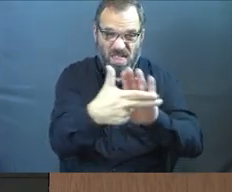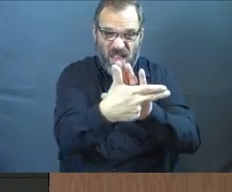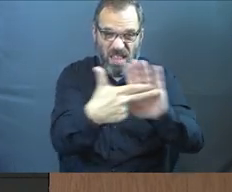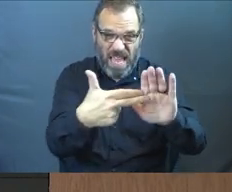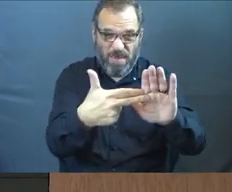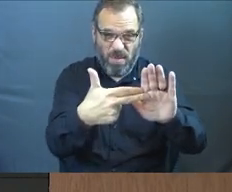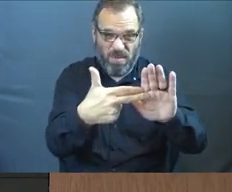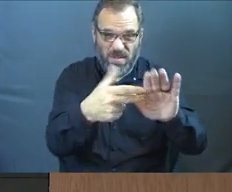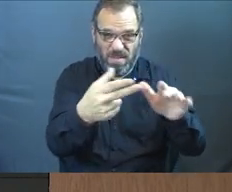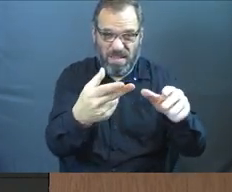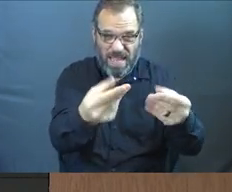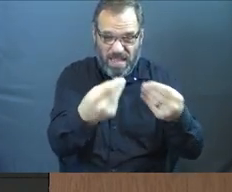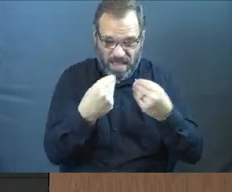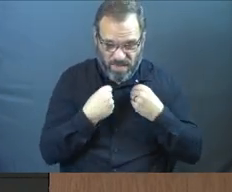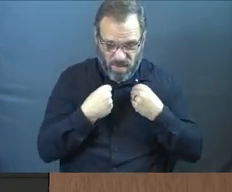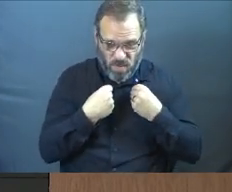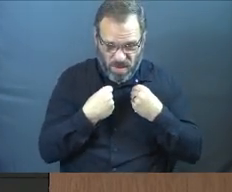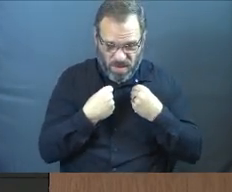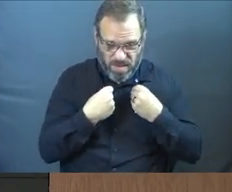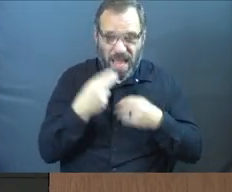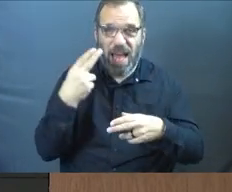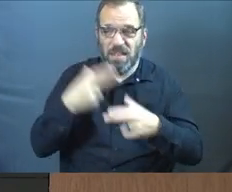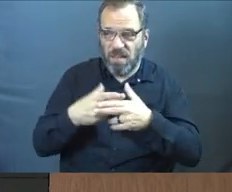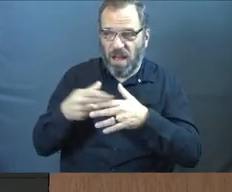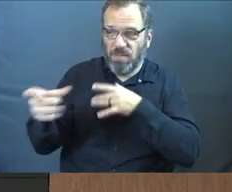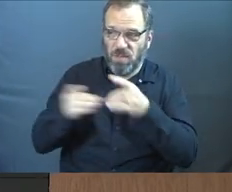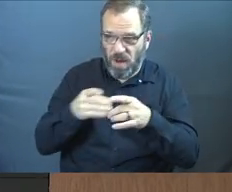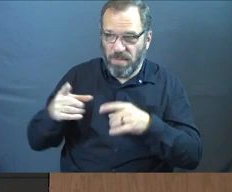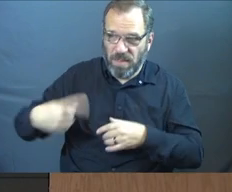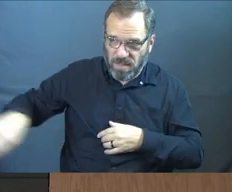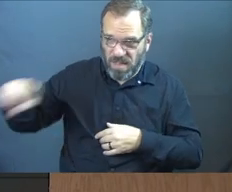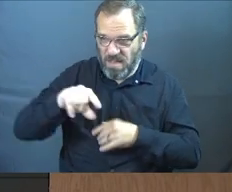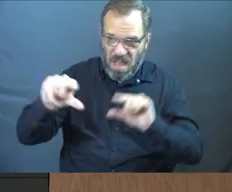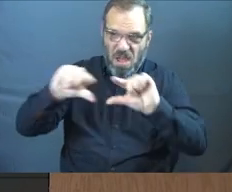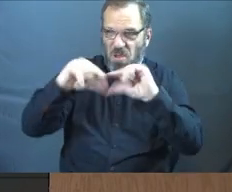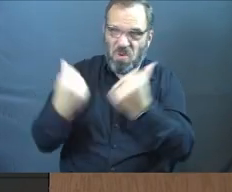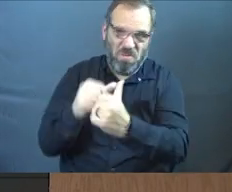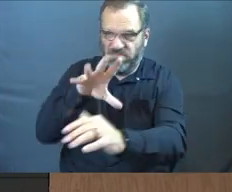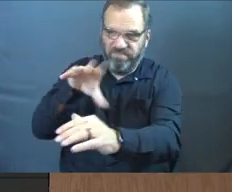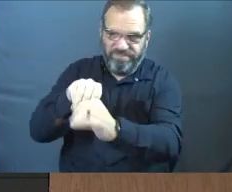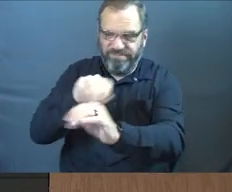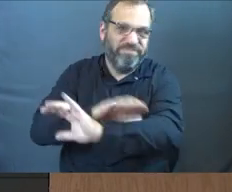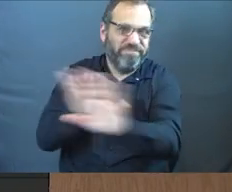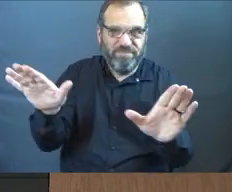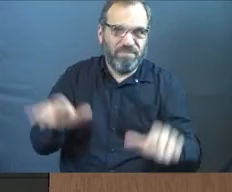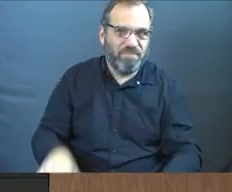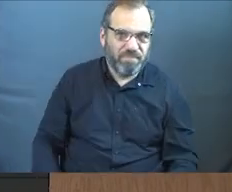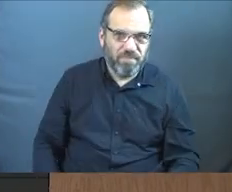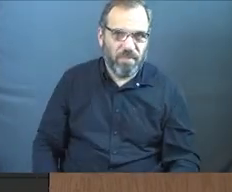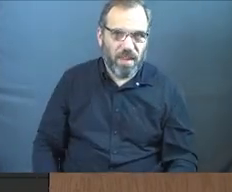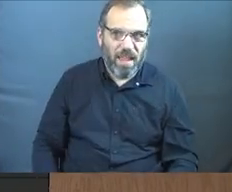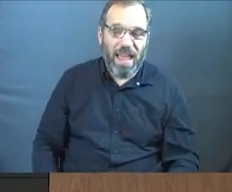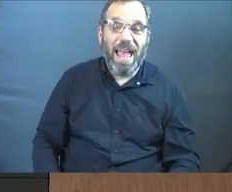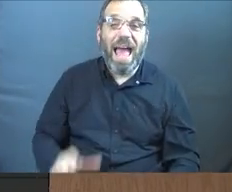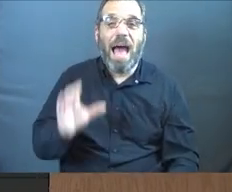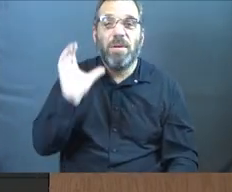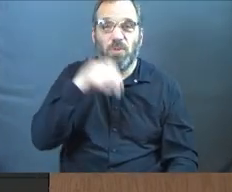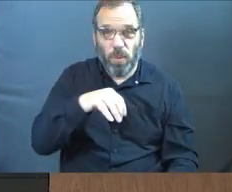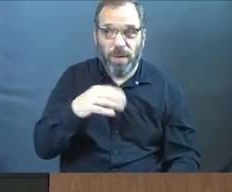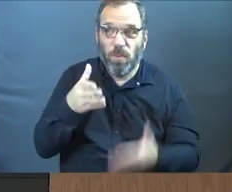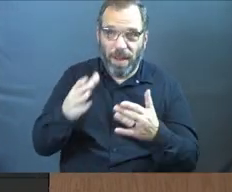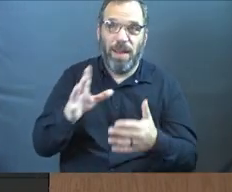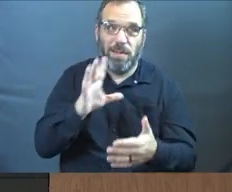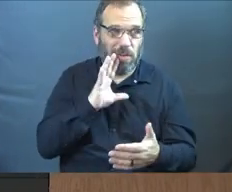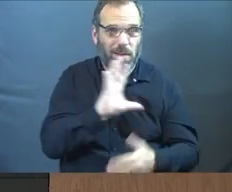labels entirely? And to stop describing other people according to the group that they're a part of. And that's a weird way to